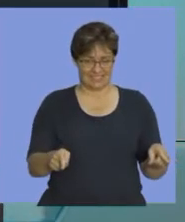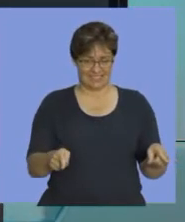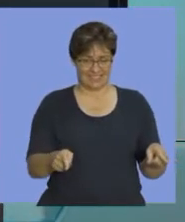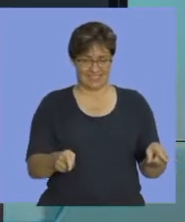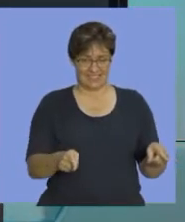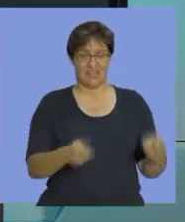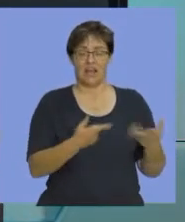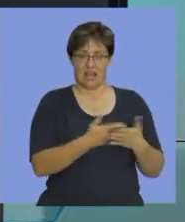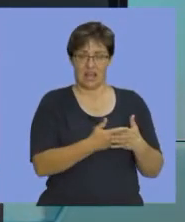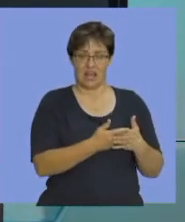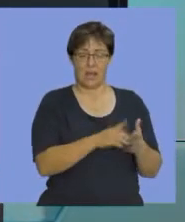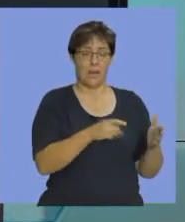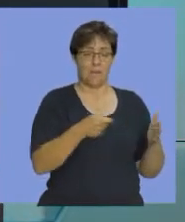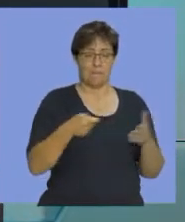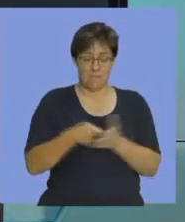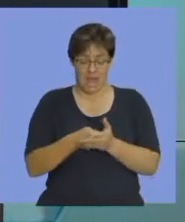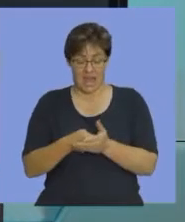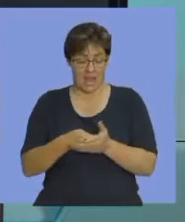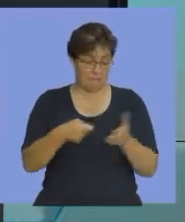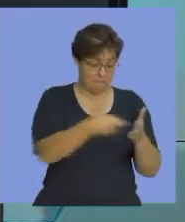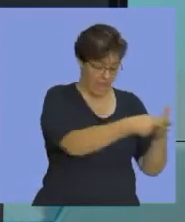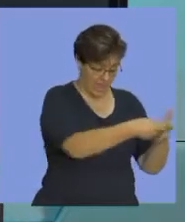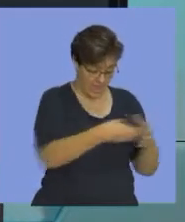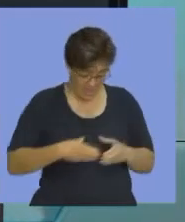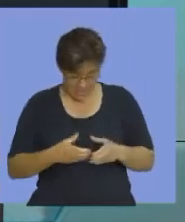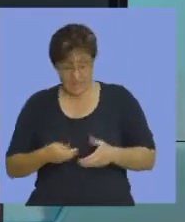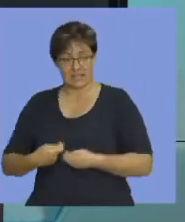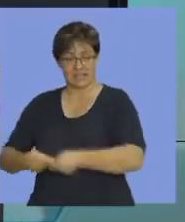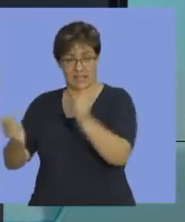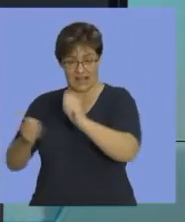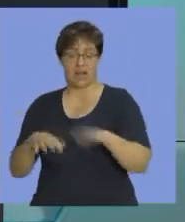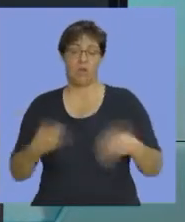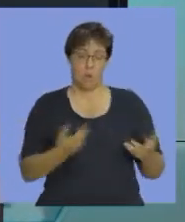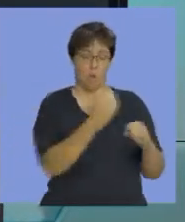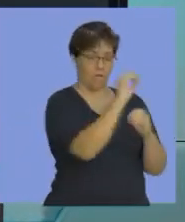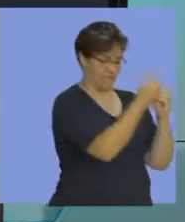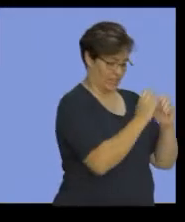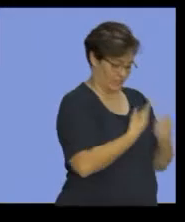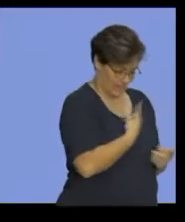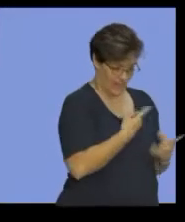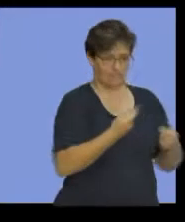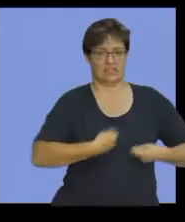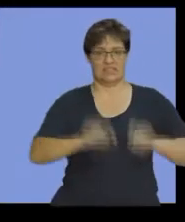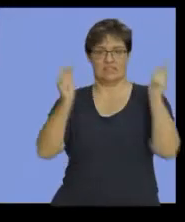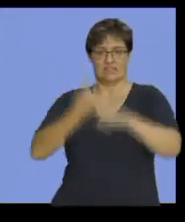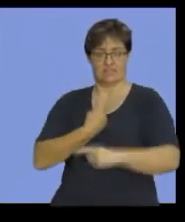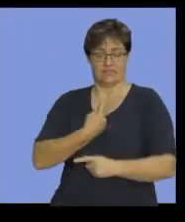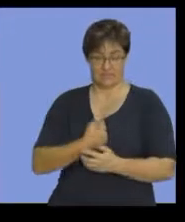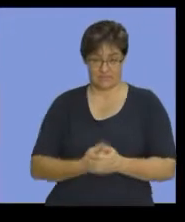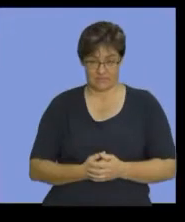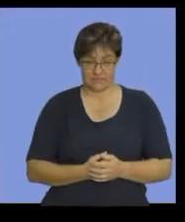dealing with buying and selling and a manufacturing enterprise. Okay.